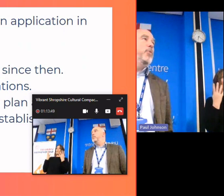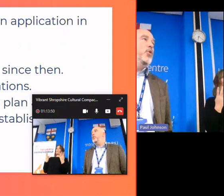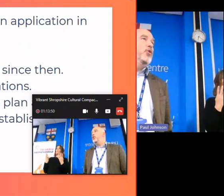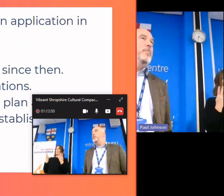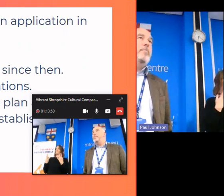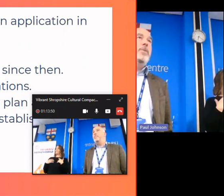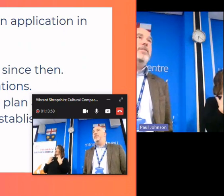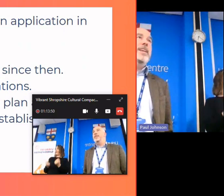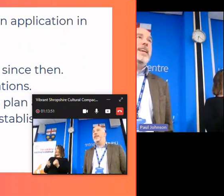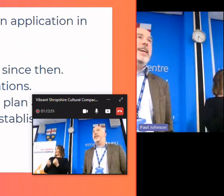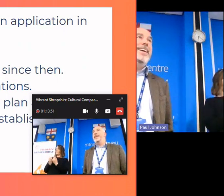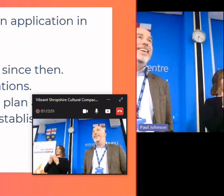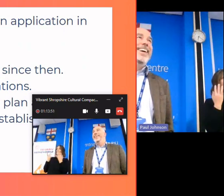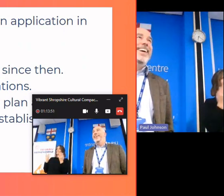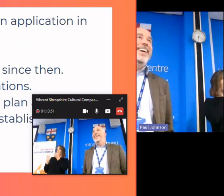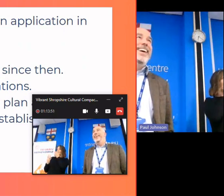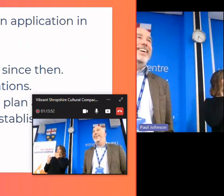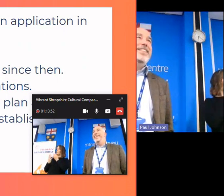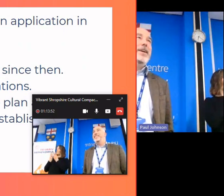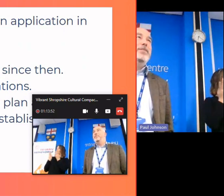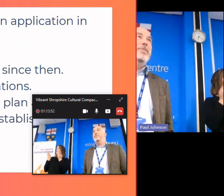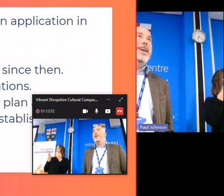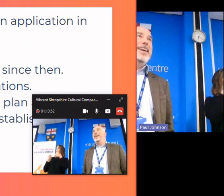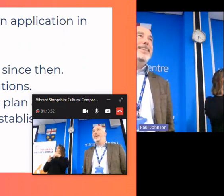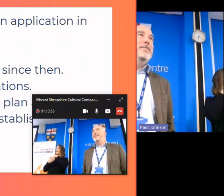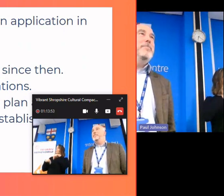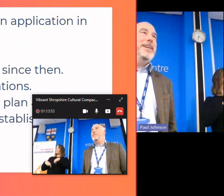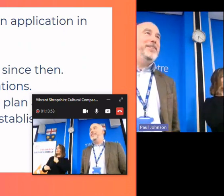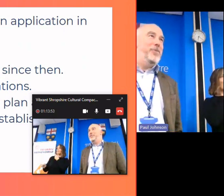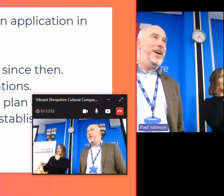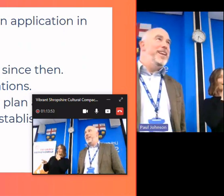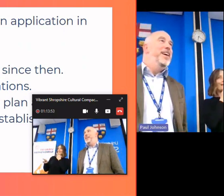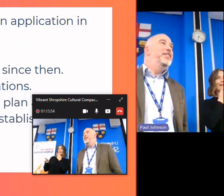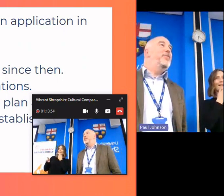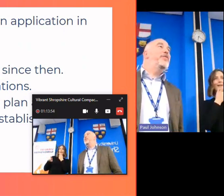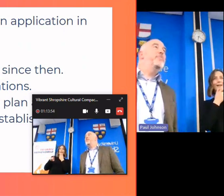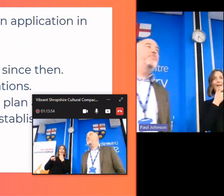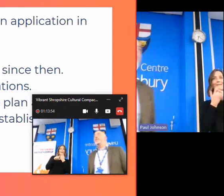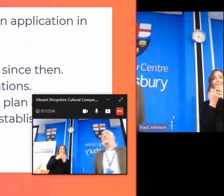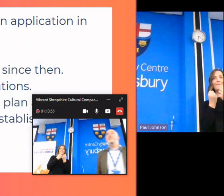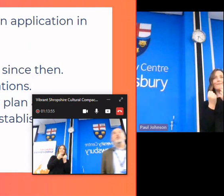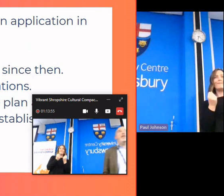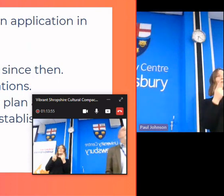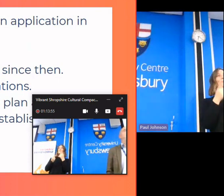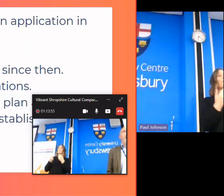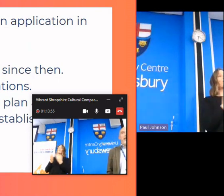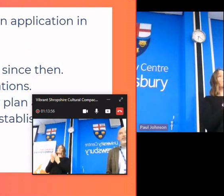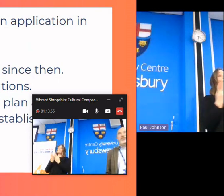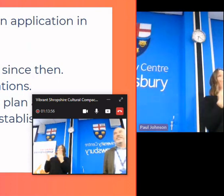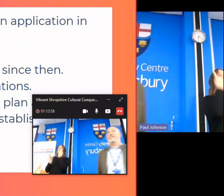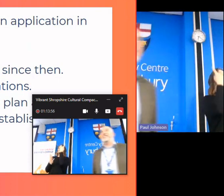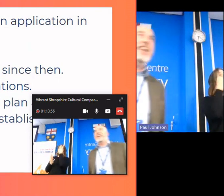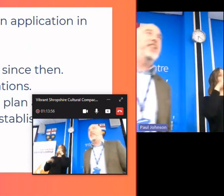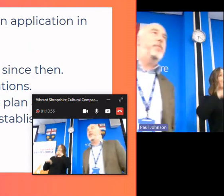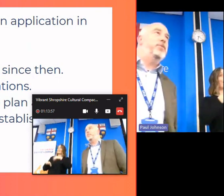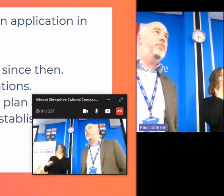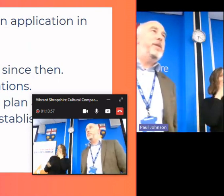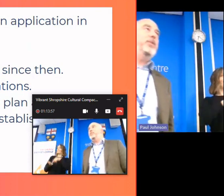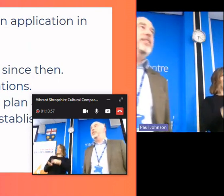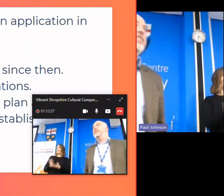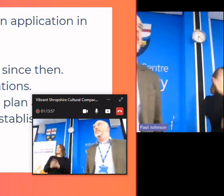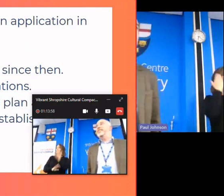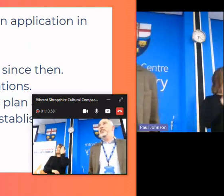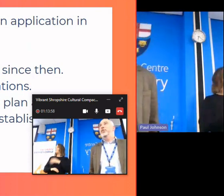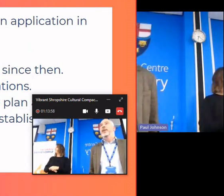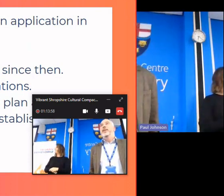we've got a number of board members here uh that i'm smiling at in a menacing way so i wonder if the if the board members who are here could just stand up